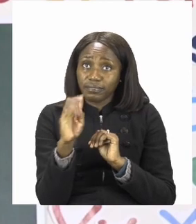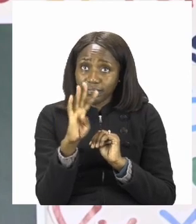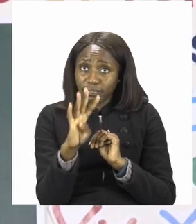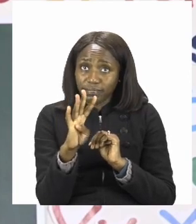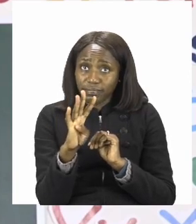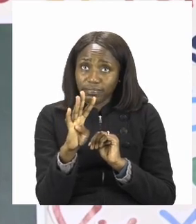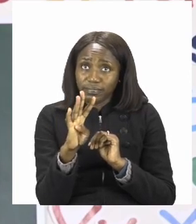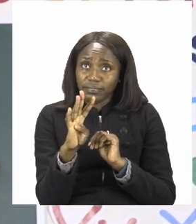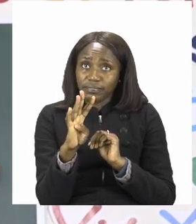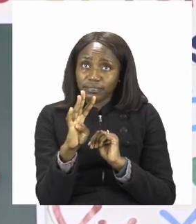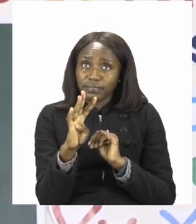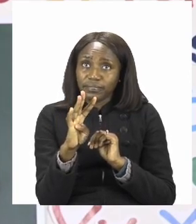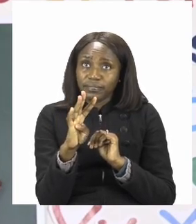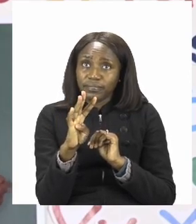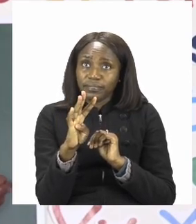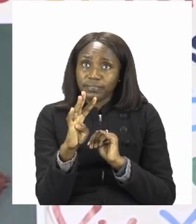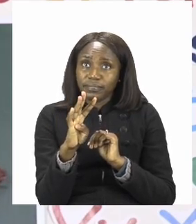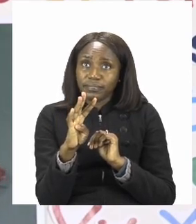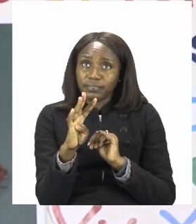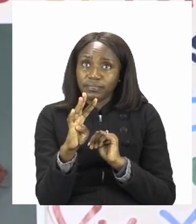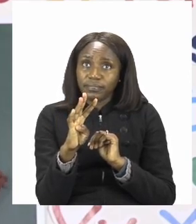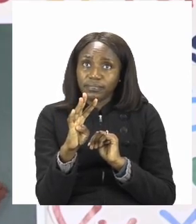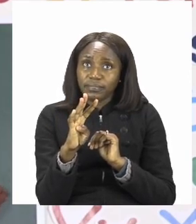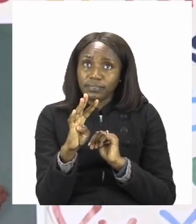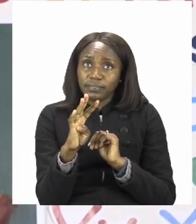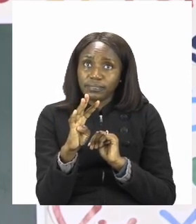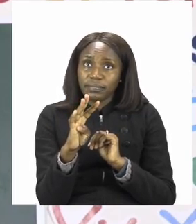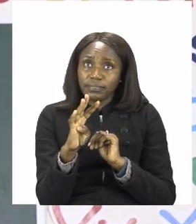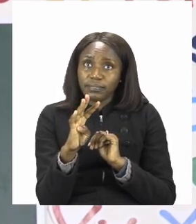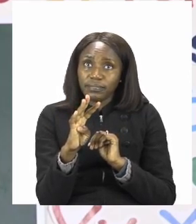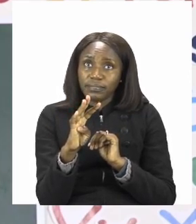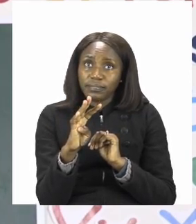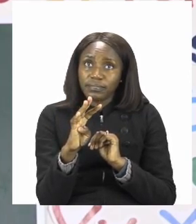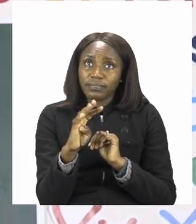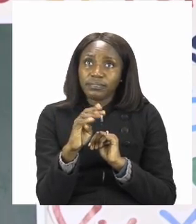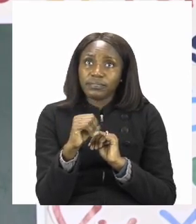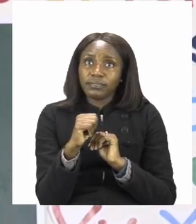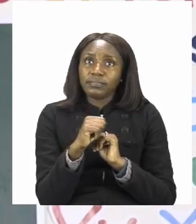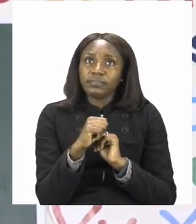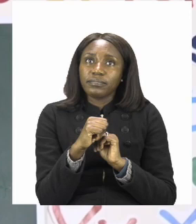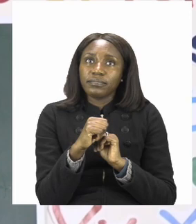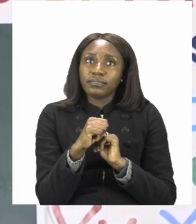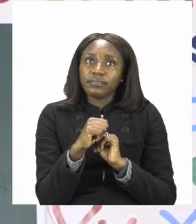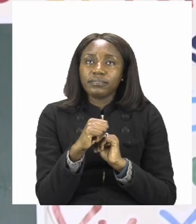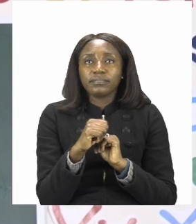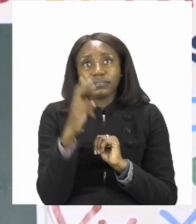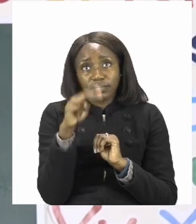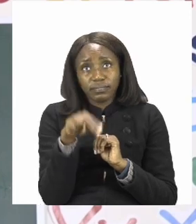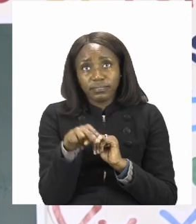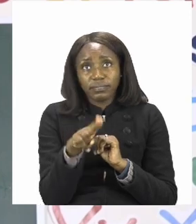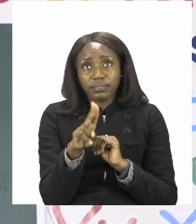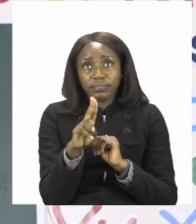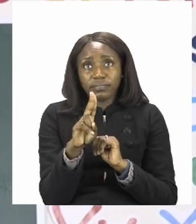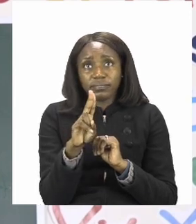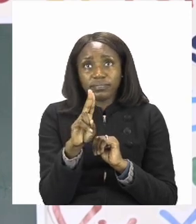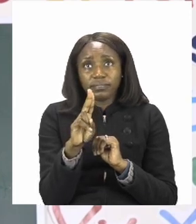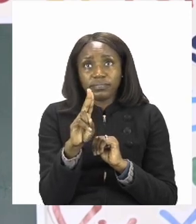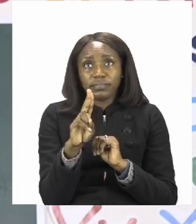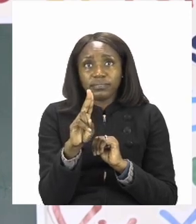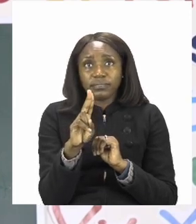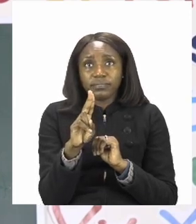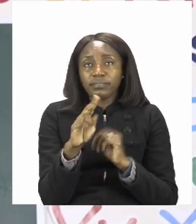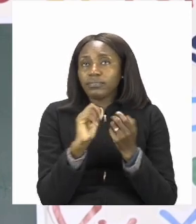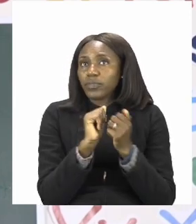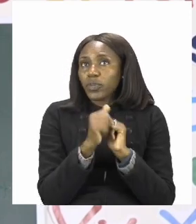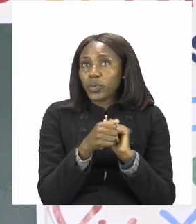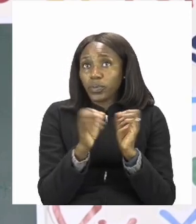one that we're going to write. 4. For the tens. Now for the units, just because we are not changing